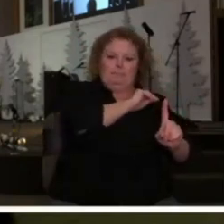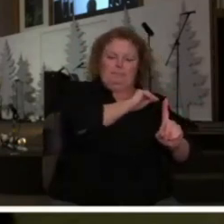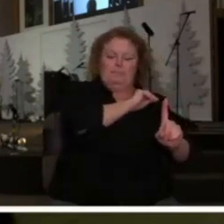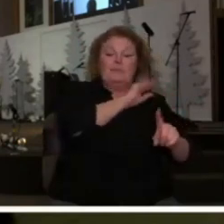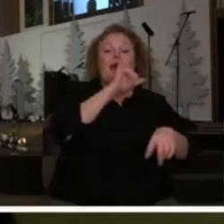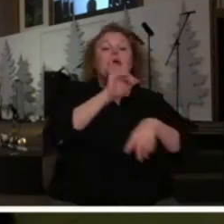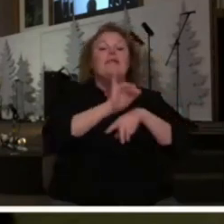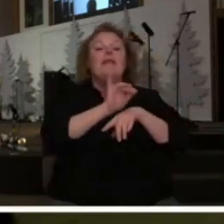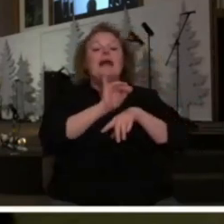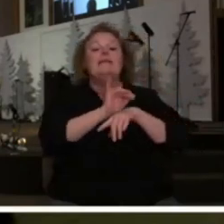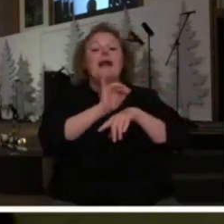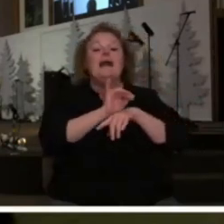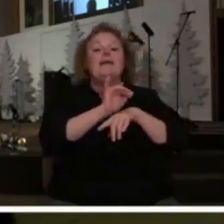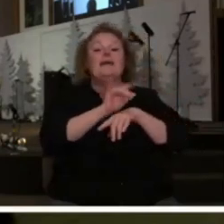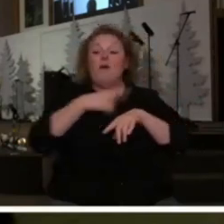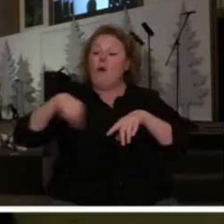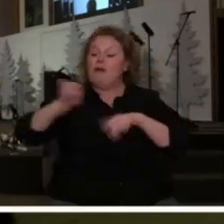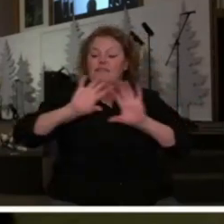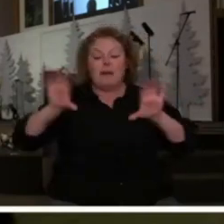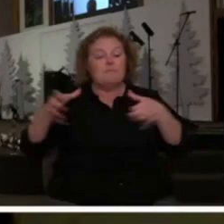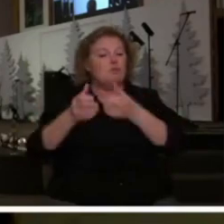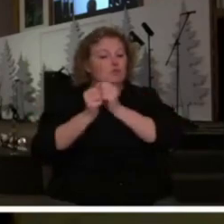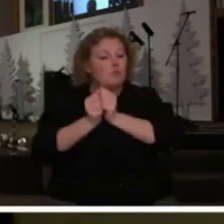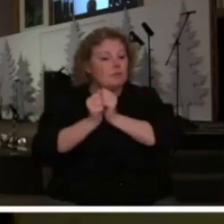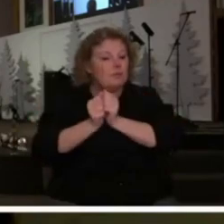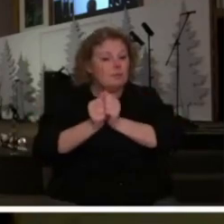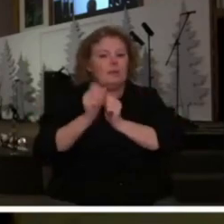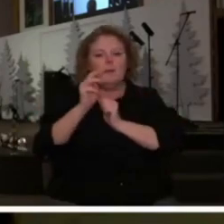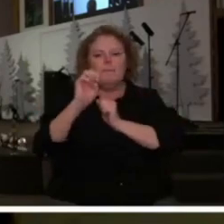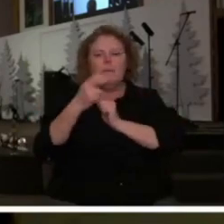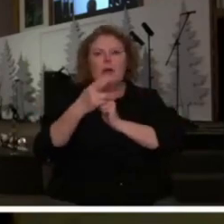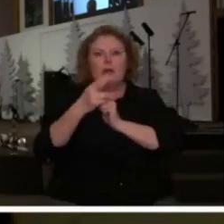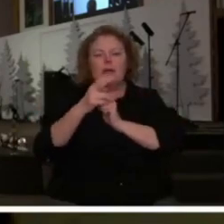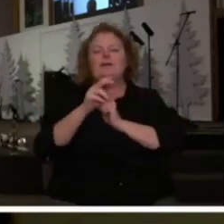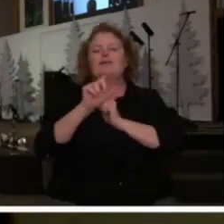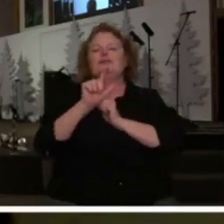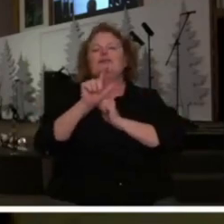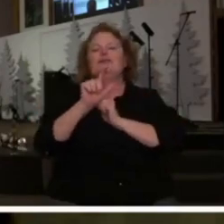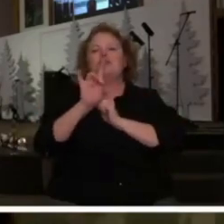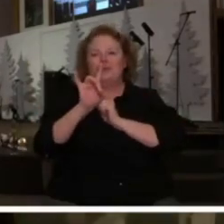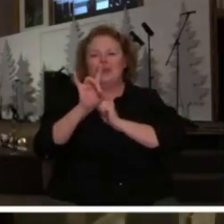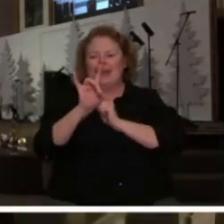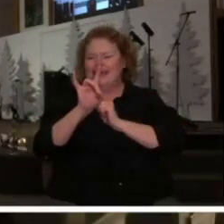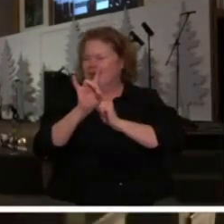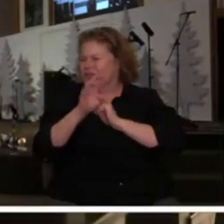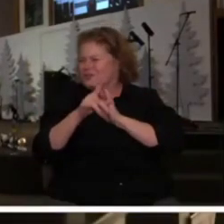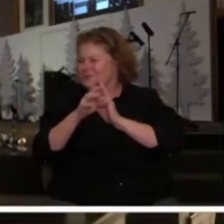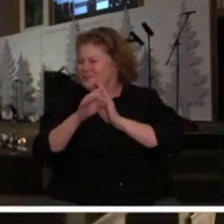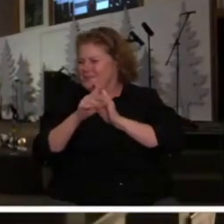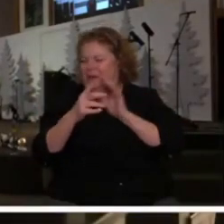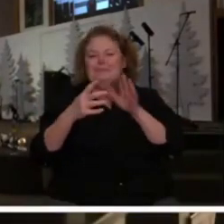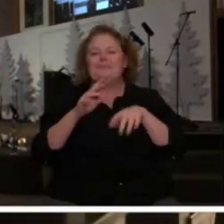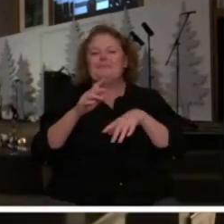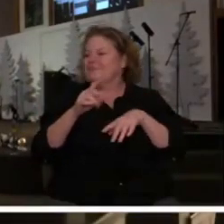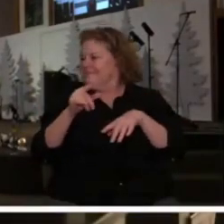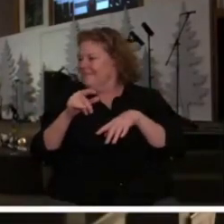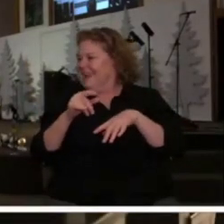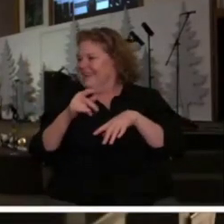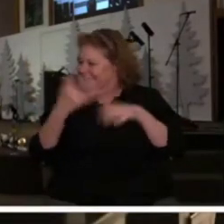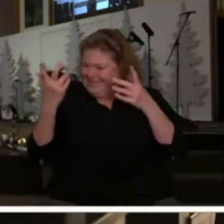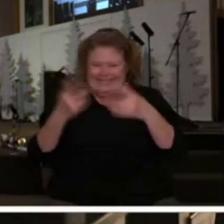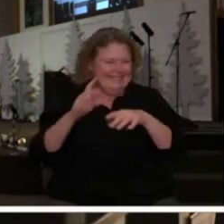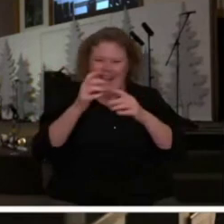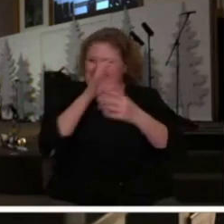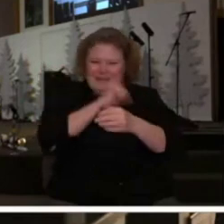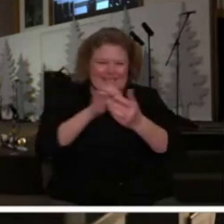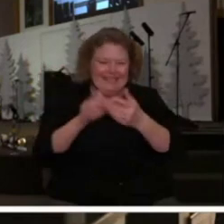when they all gathered together it tells us in Mark 9 28 and 29 after Jesus had gone indoors his disciples asked